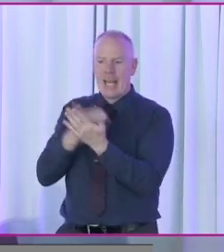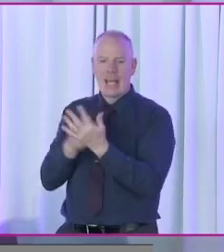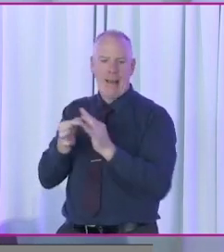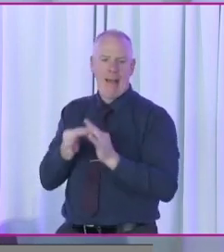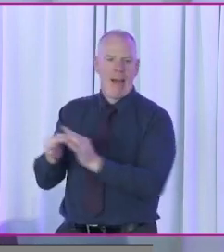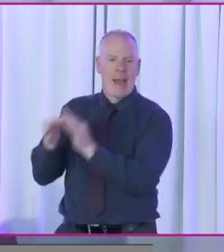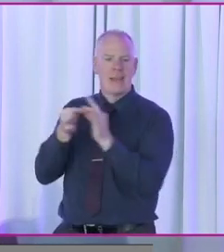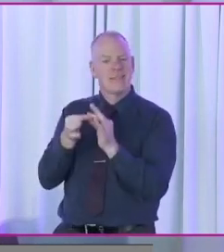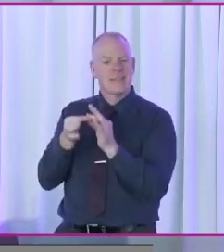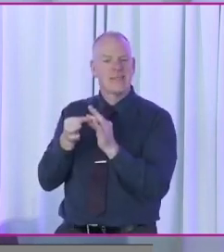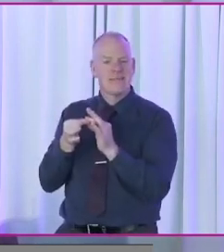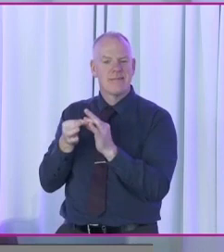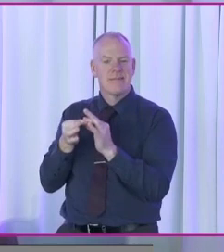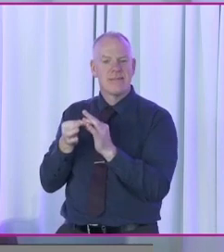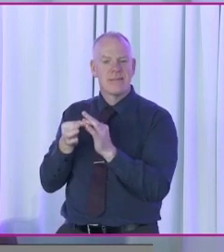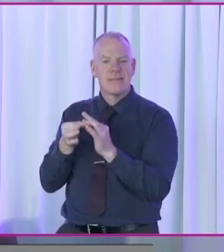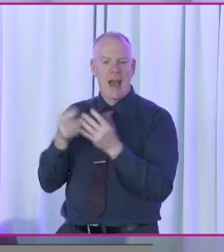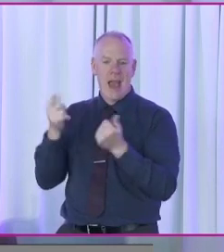Irish phrase,